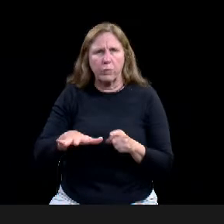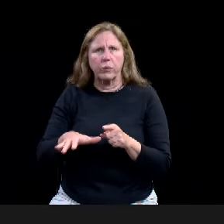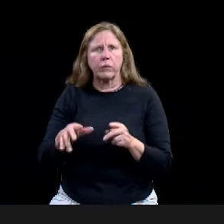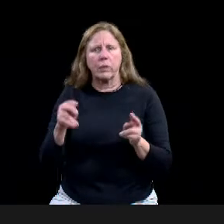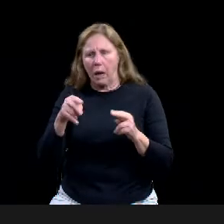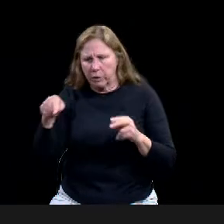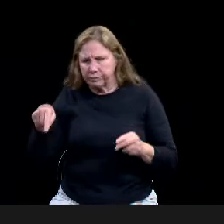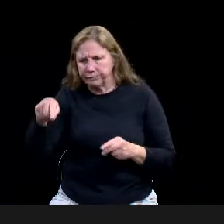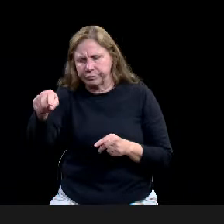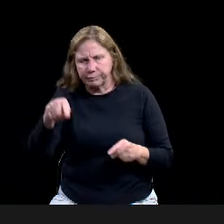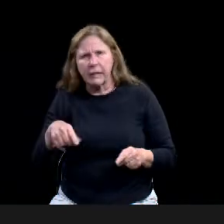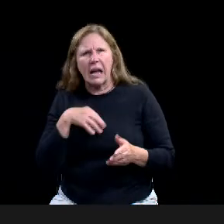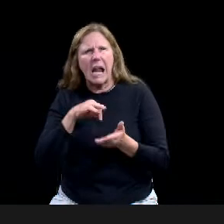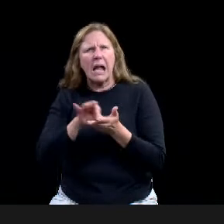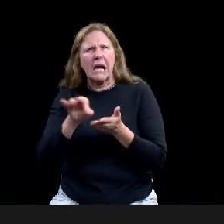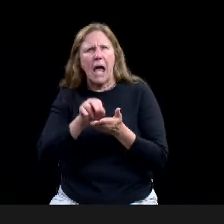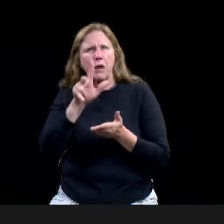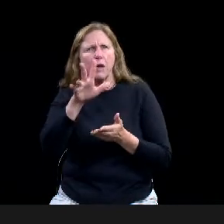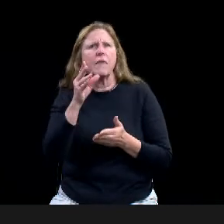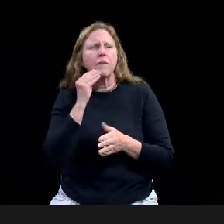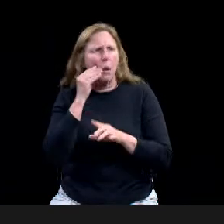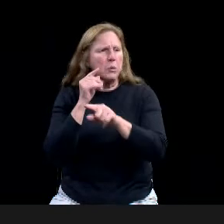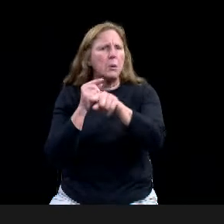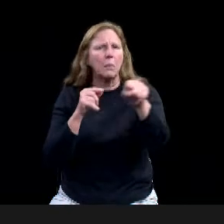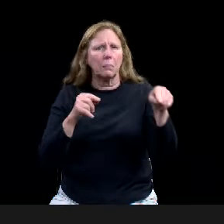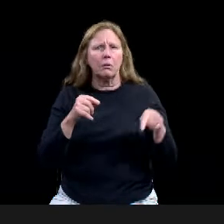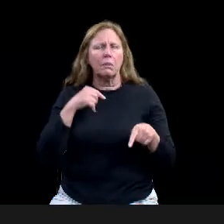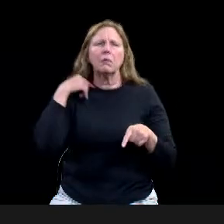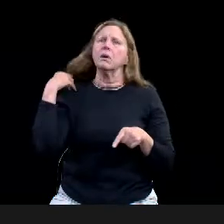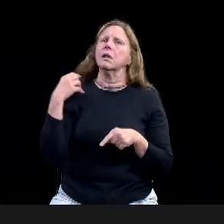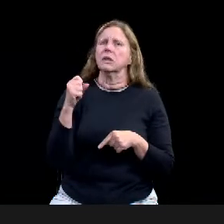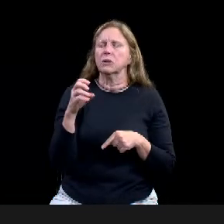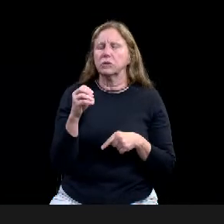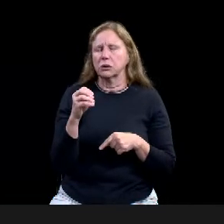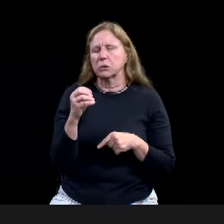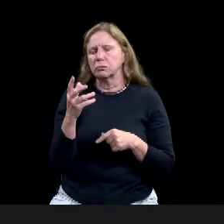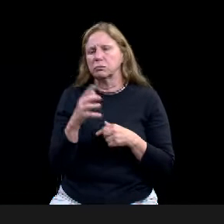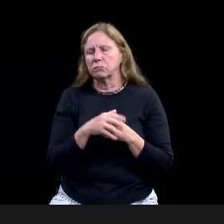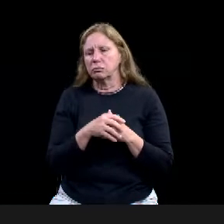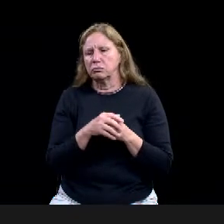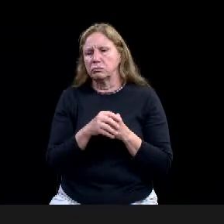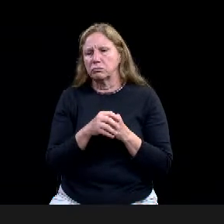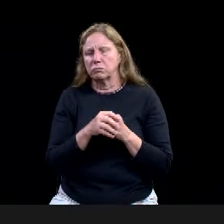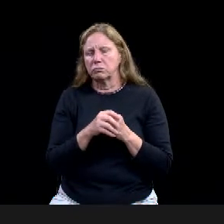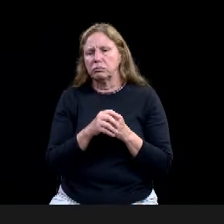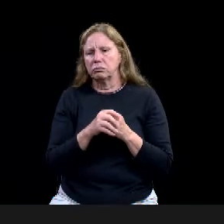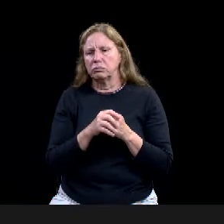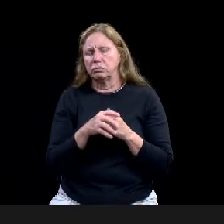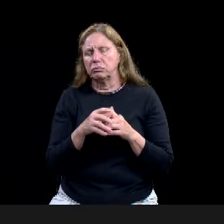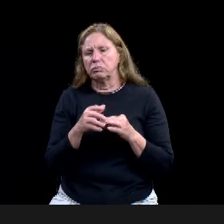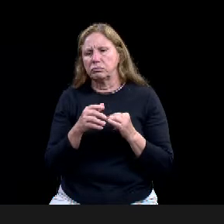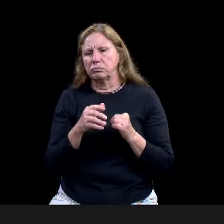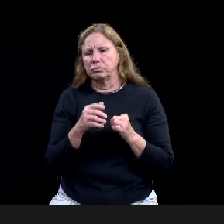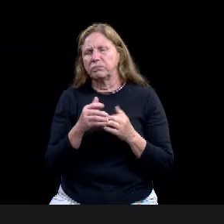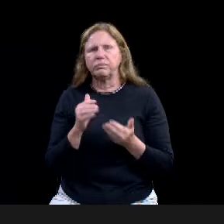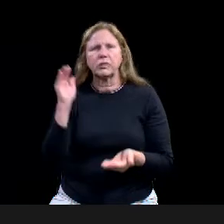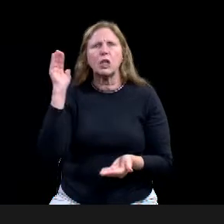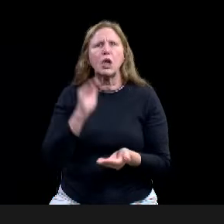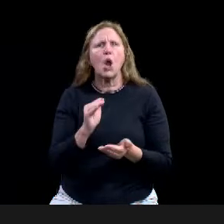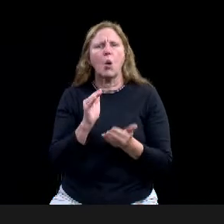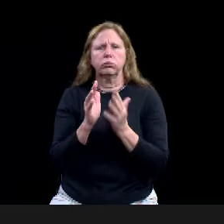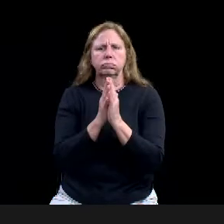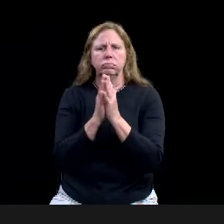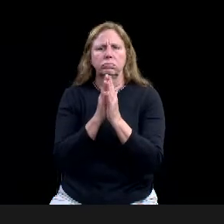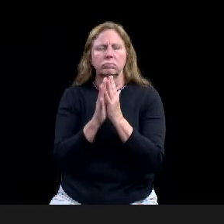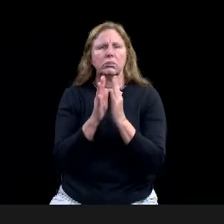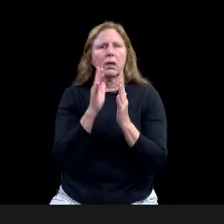um, density as far as development. Most of that area is, is vacant property. Um, the O3 zoning does fit in